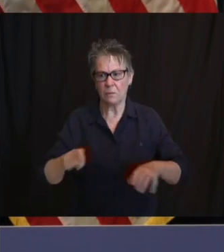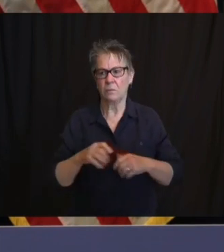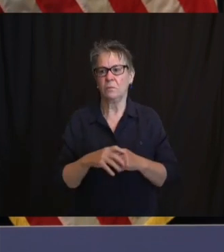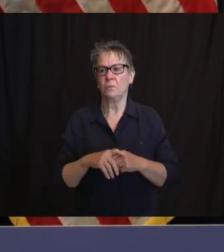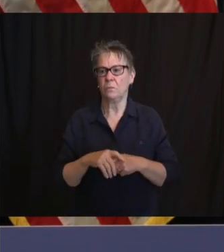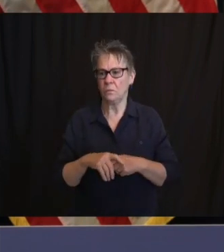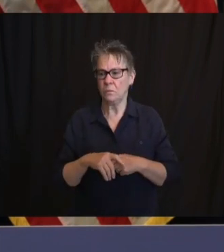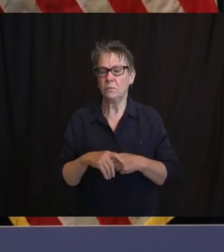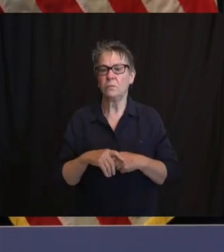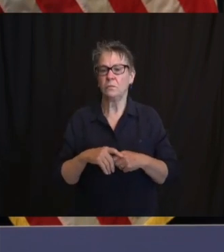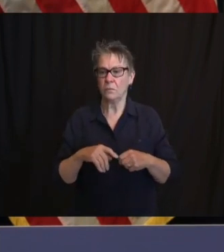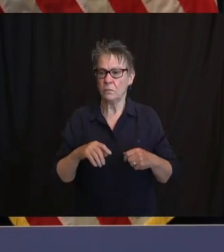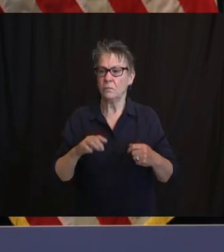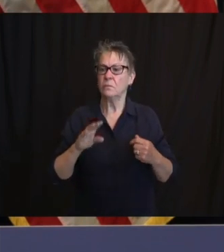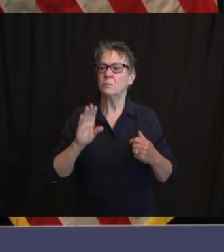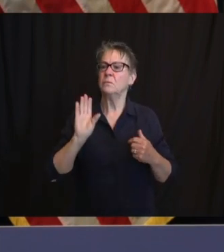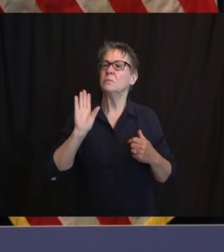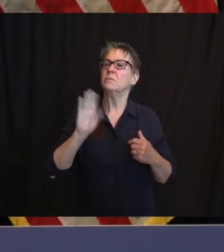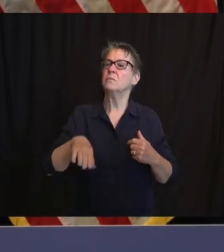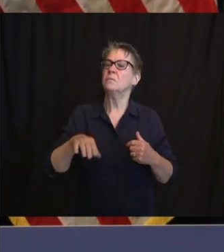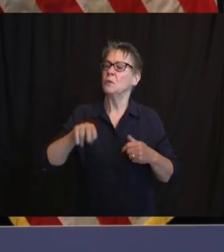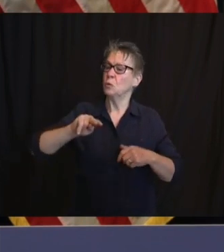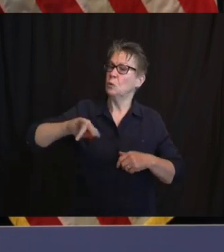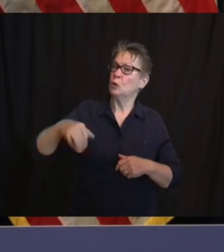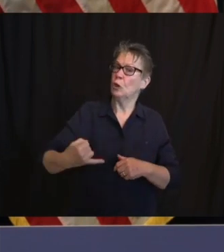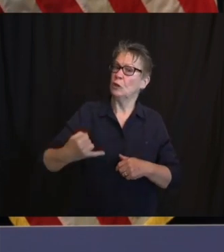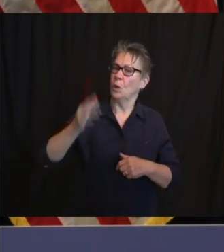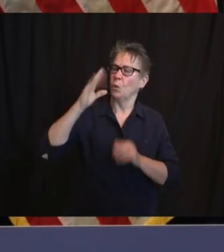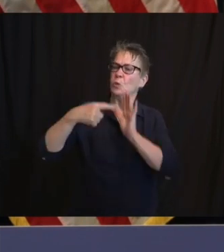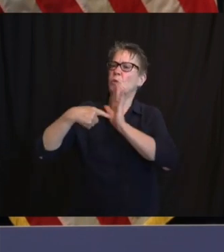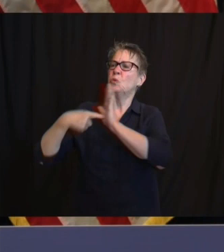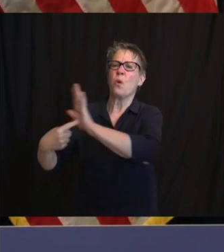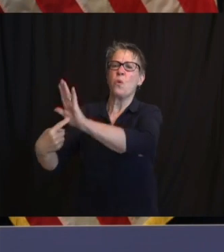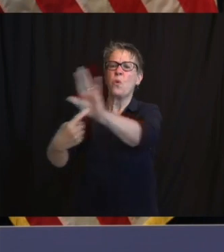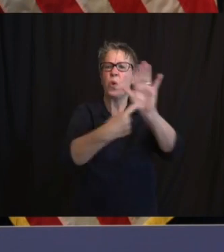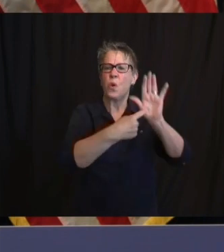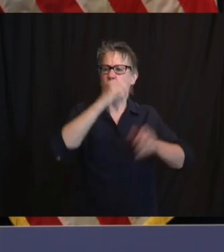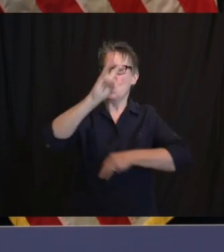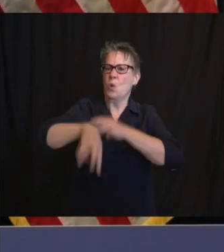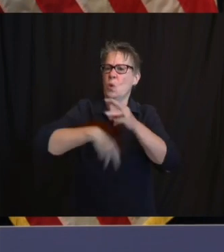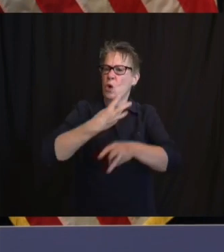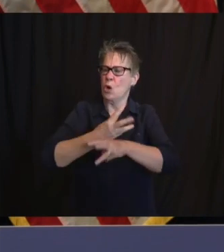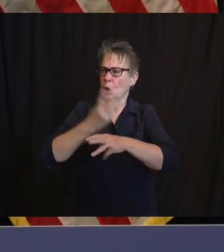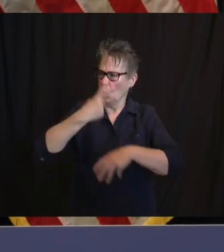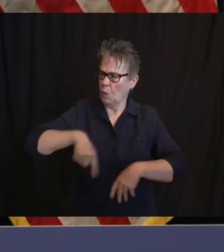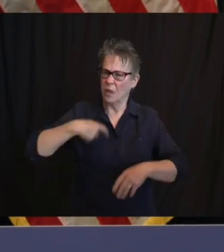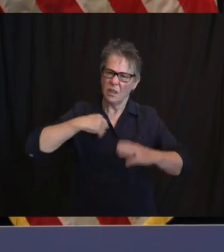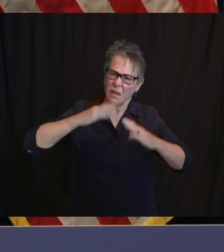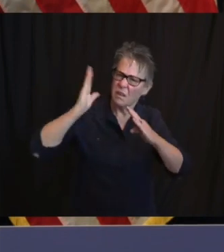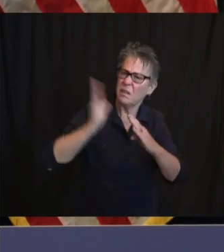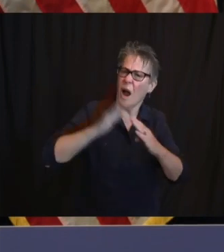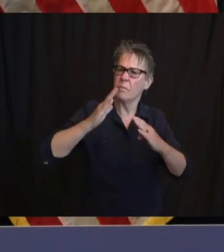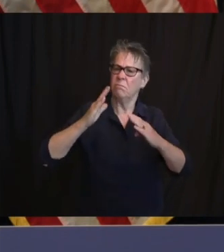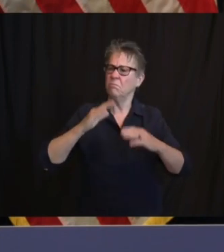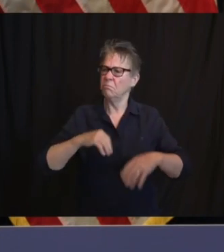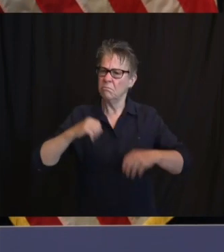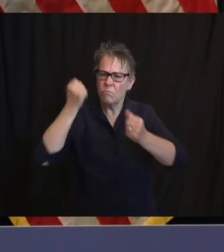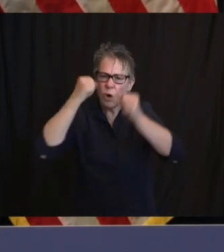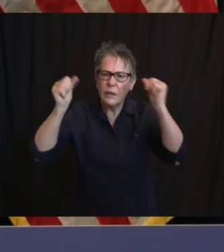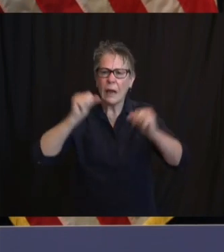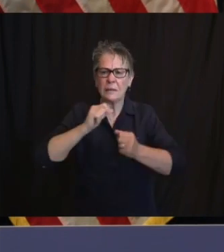and to fight the sins of racism and the stain it has left in our state and on our nation.